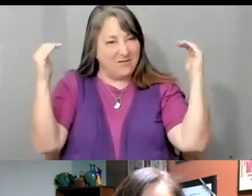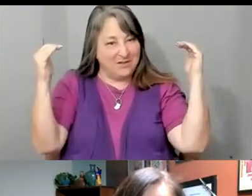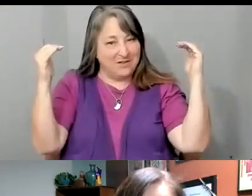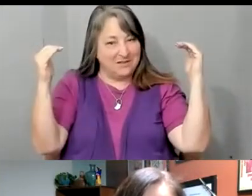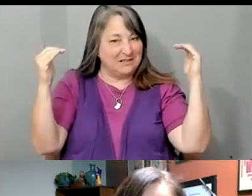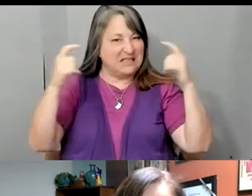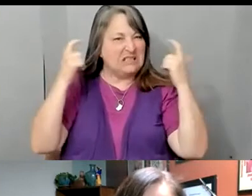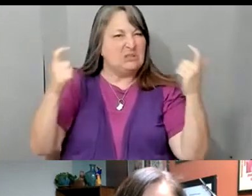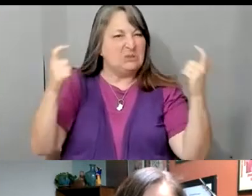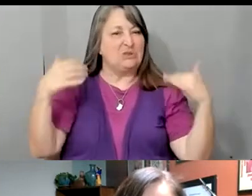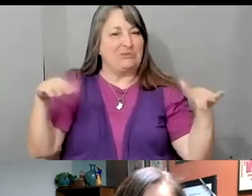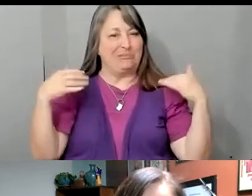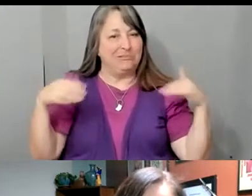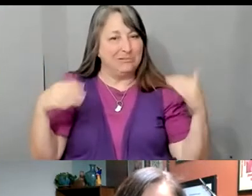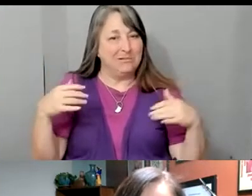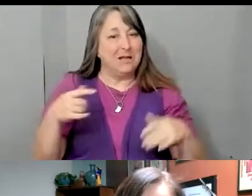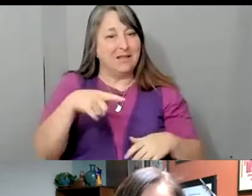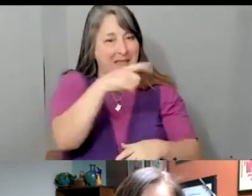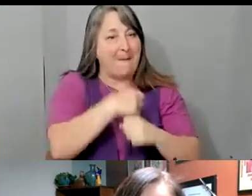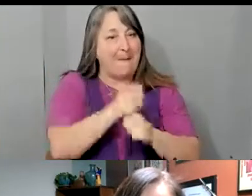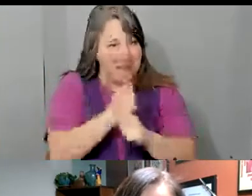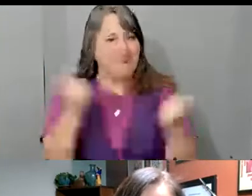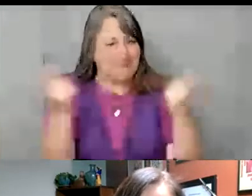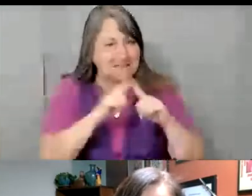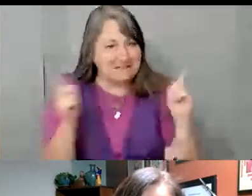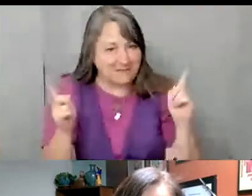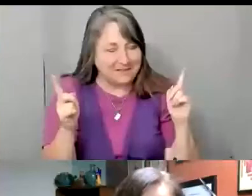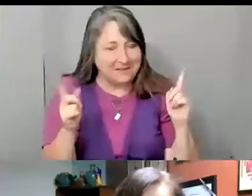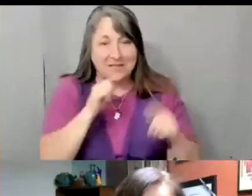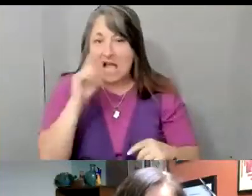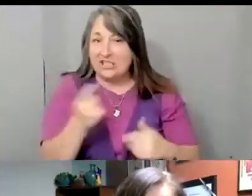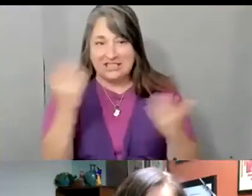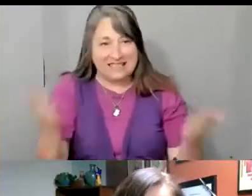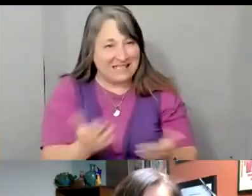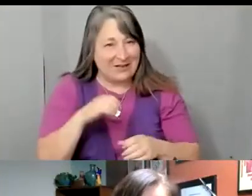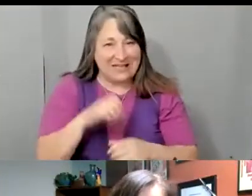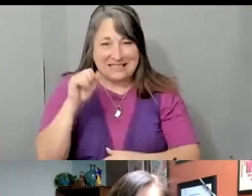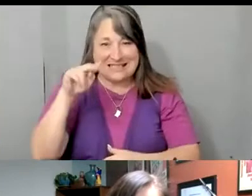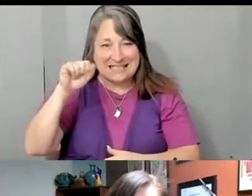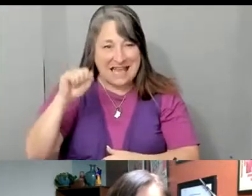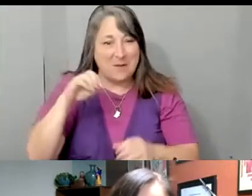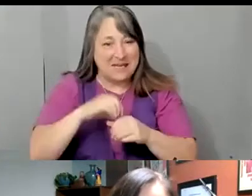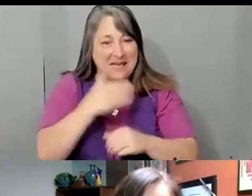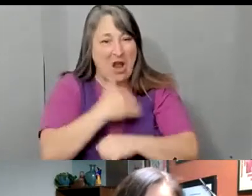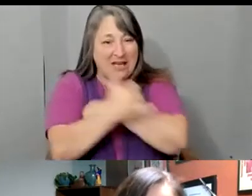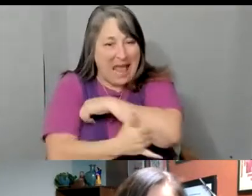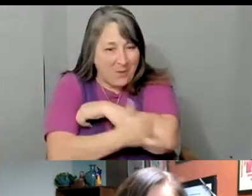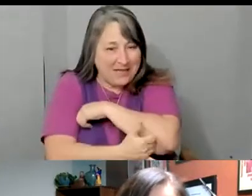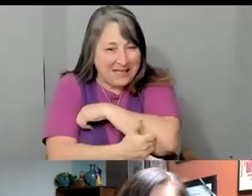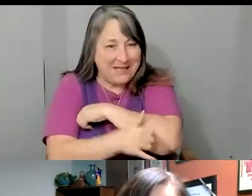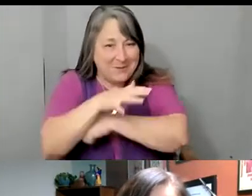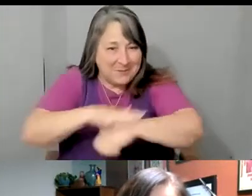una diferencia aquí, no nomás en Santana, pero en todo el condado, son jóvenes que están yendo a sus,